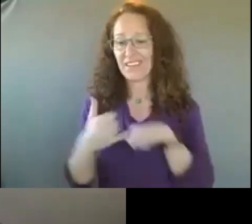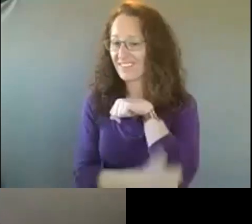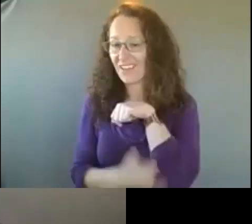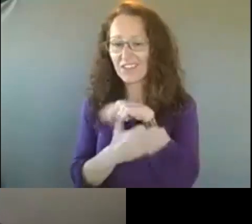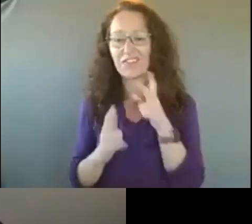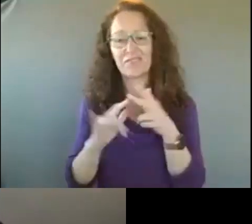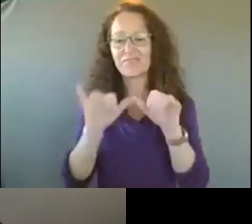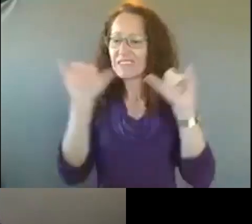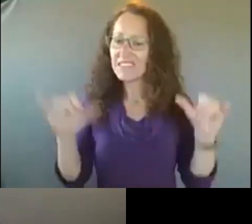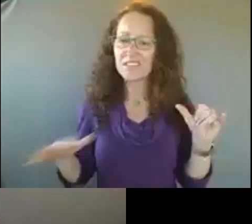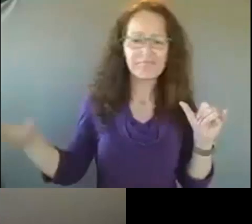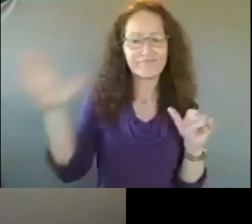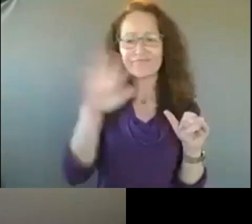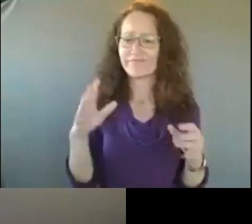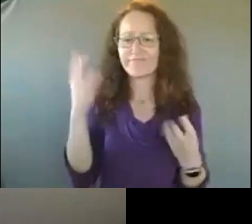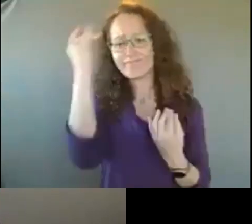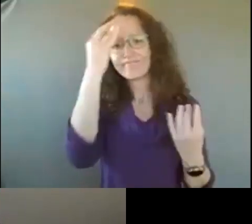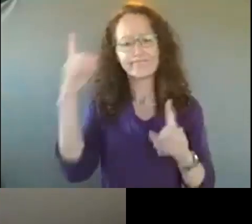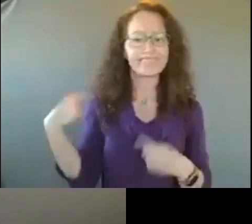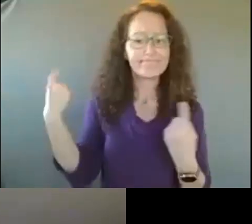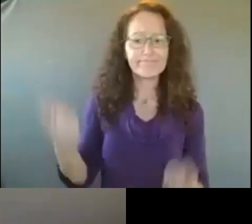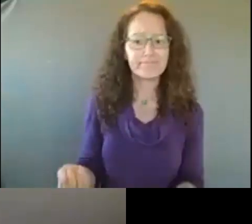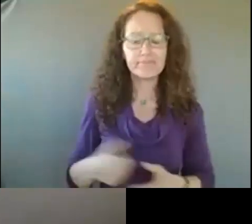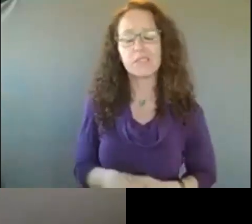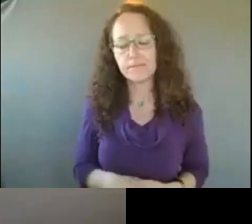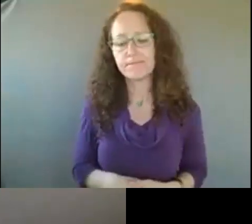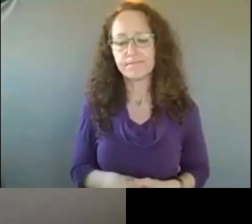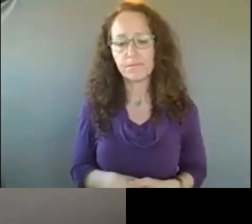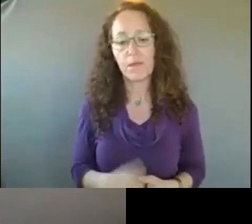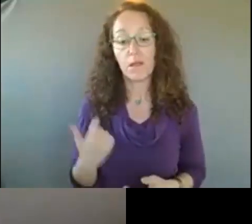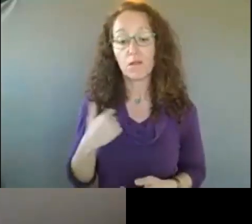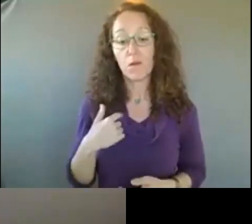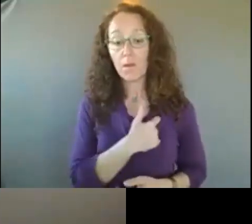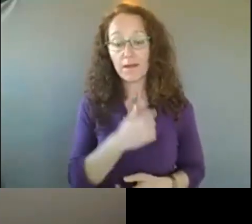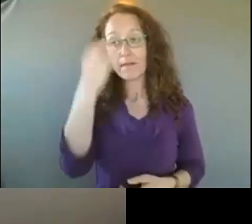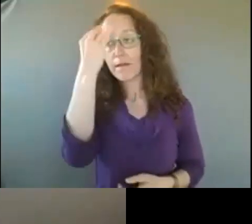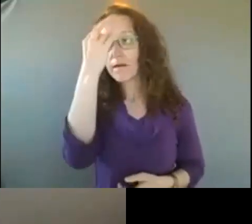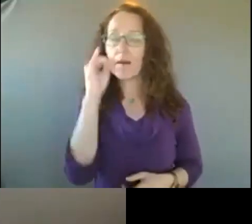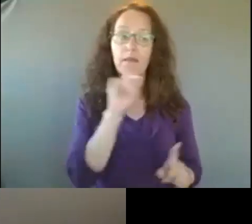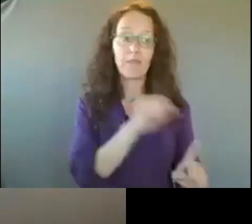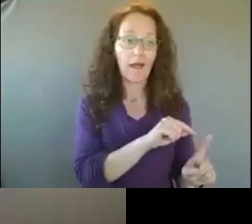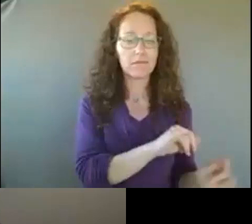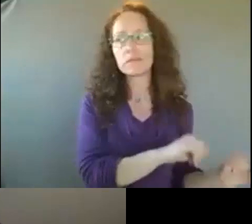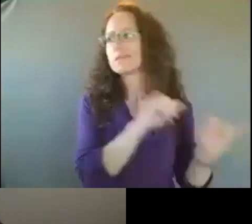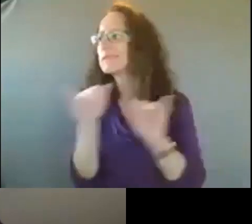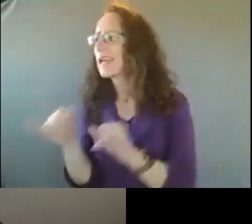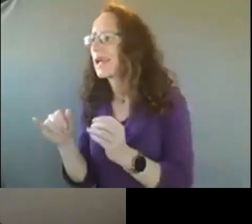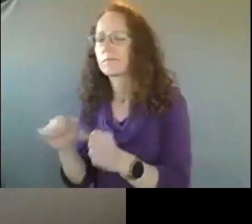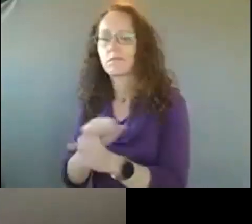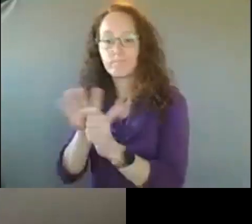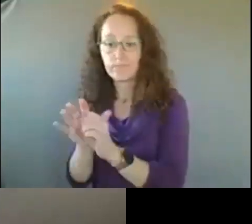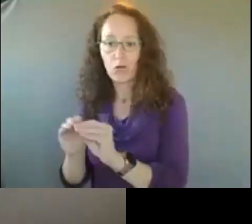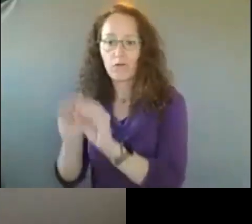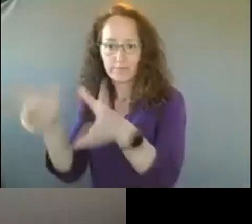system for some time. And when we think about it, we think about it in the same way that we think about the spread of COVID. We think about all